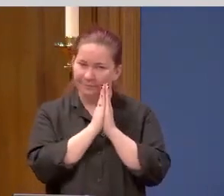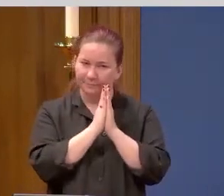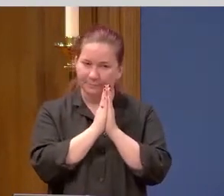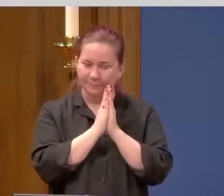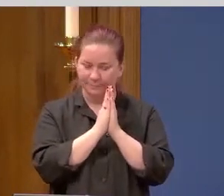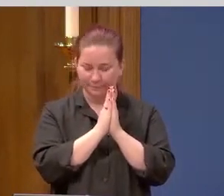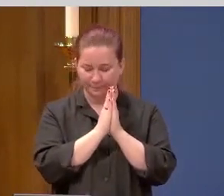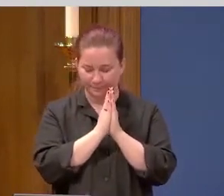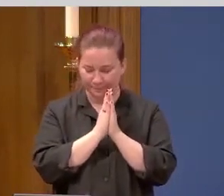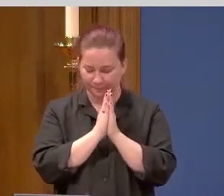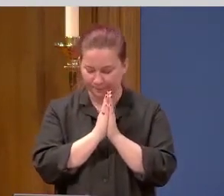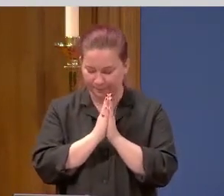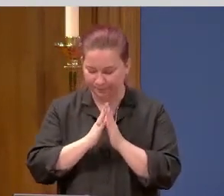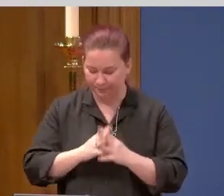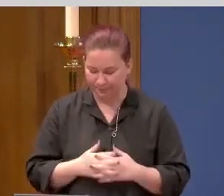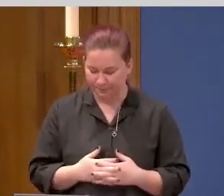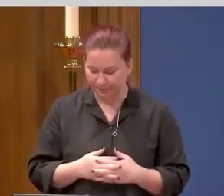it.